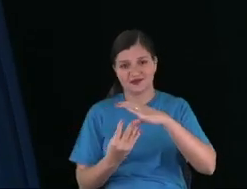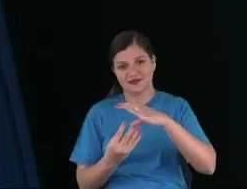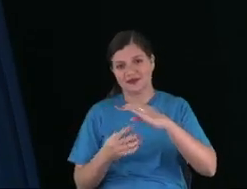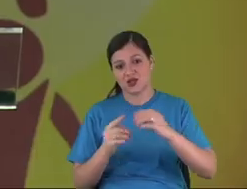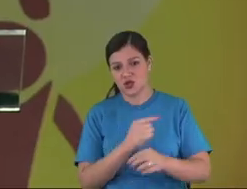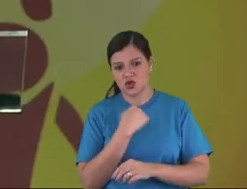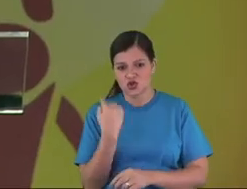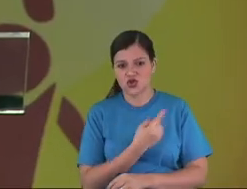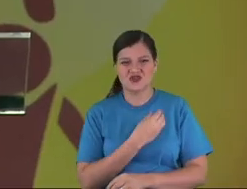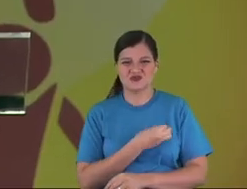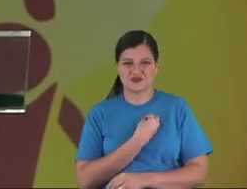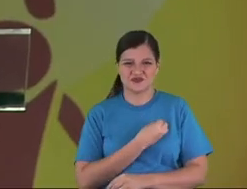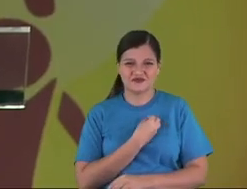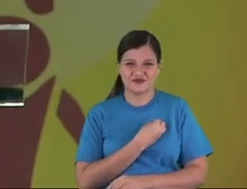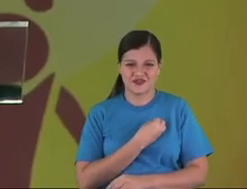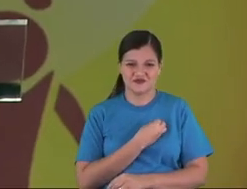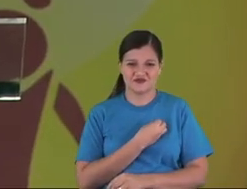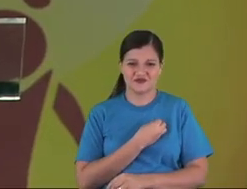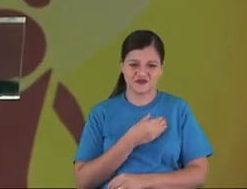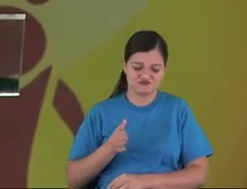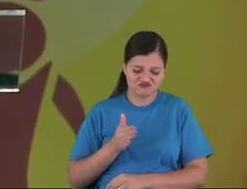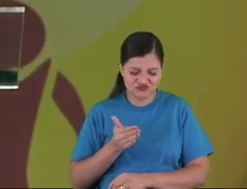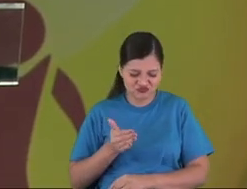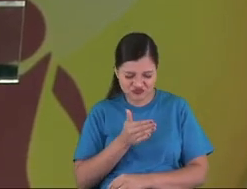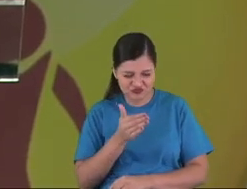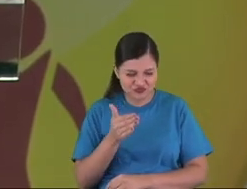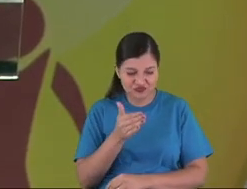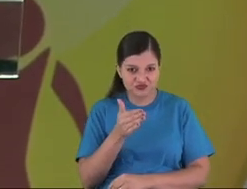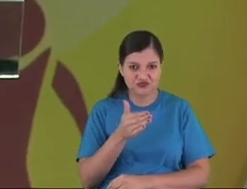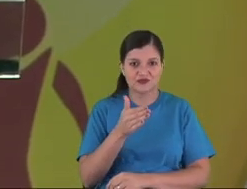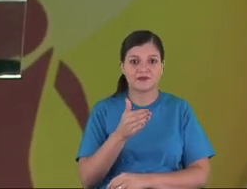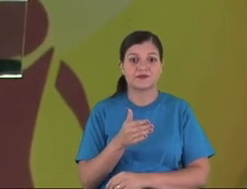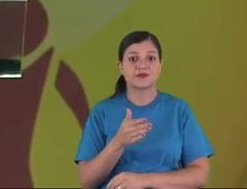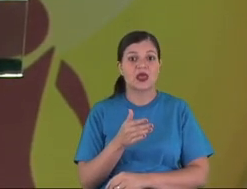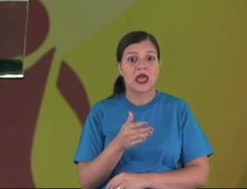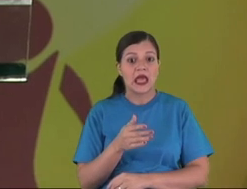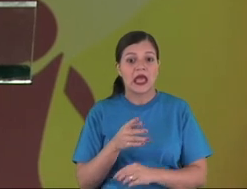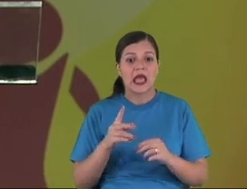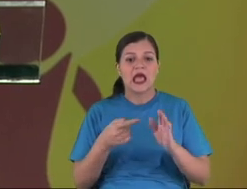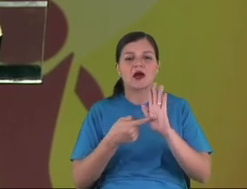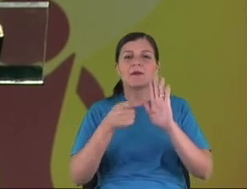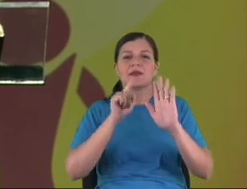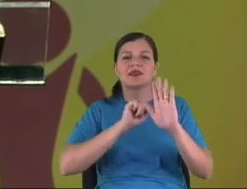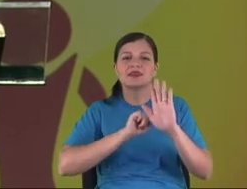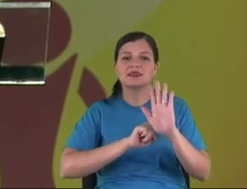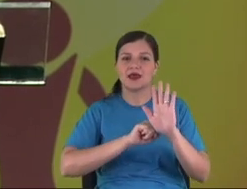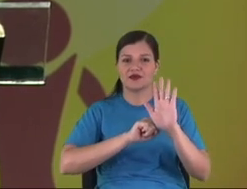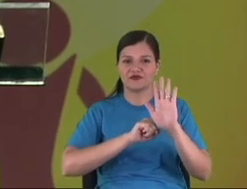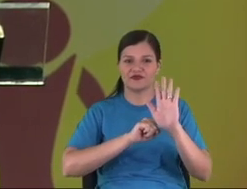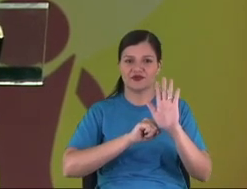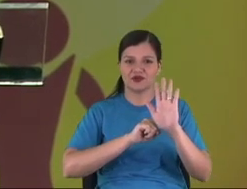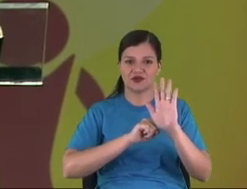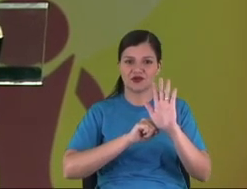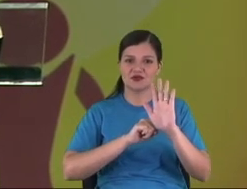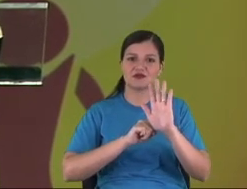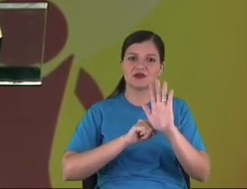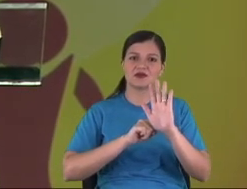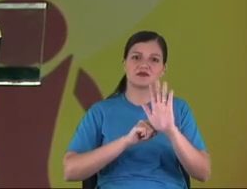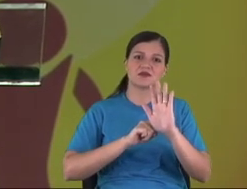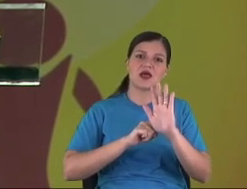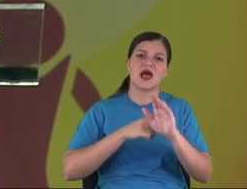We are the fish alive that swim angus the water strong waters.